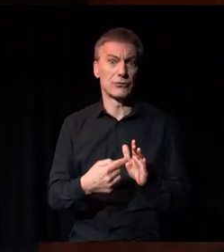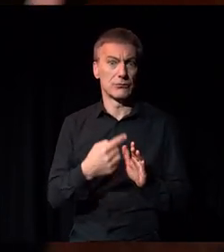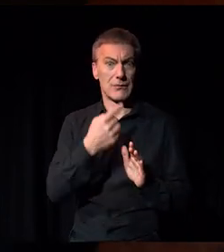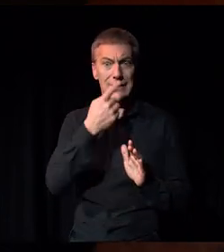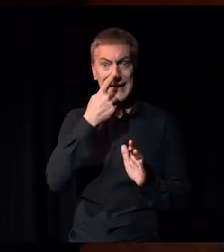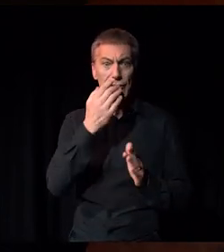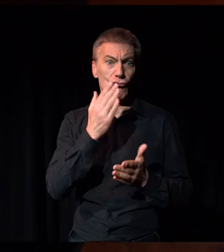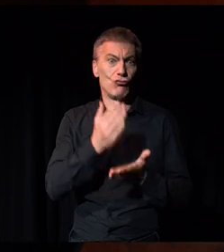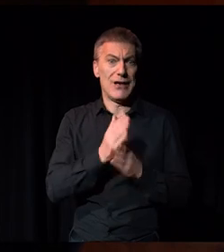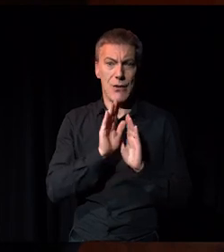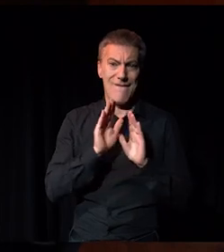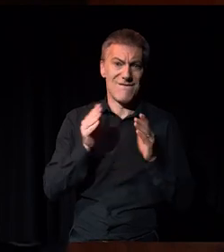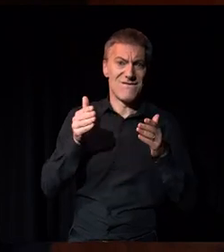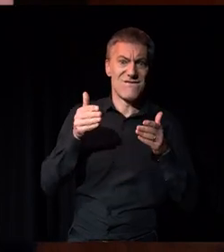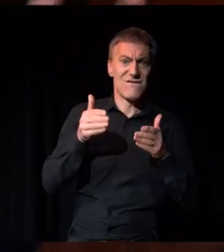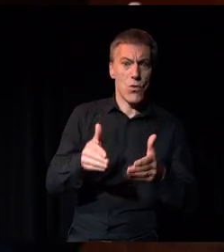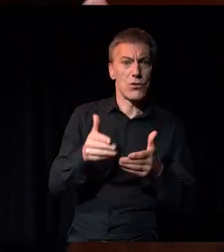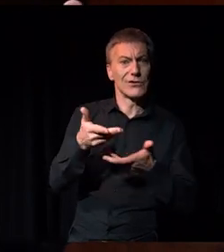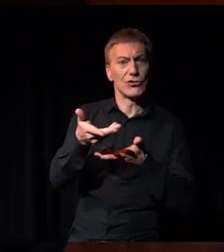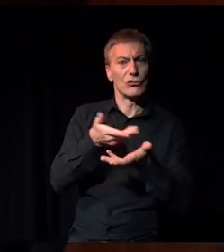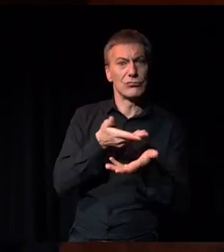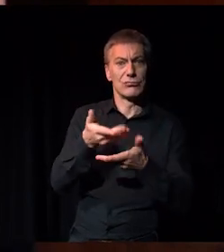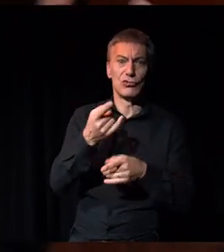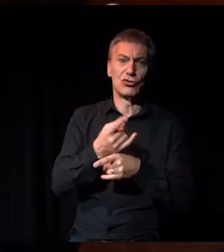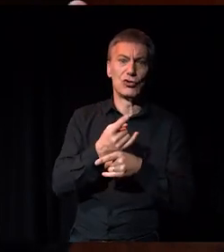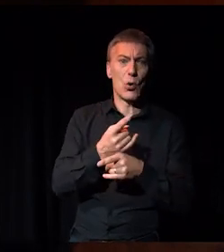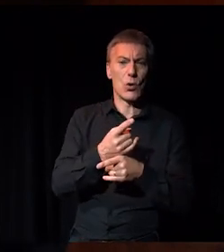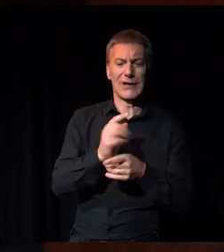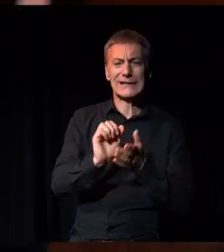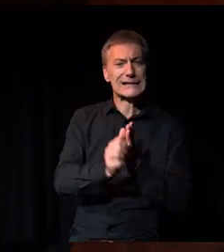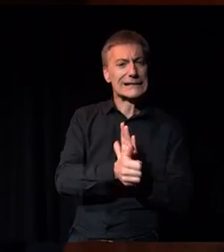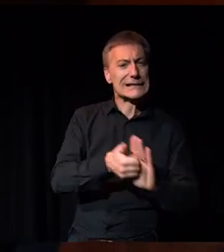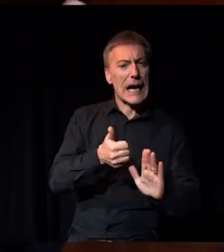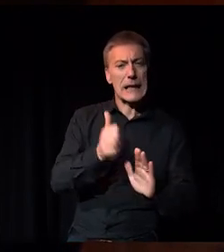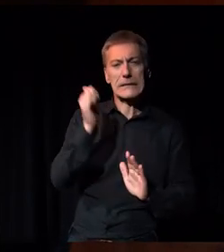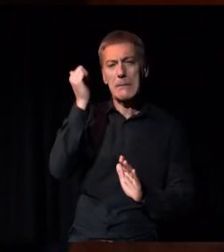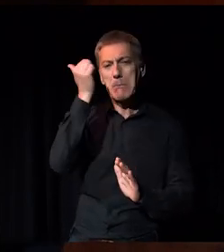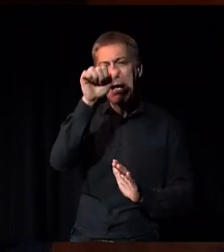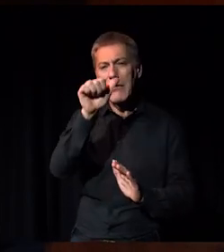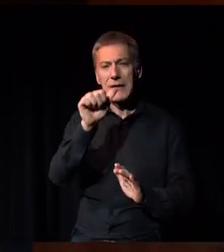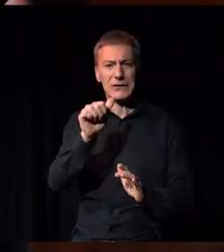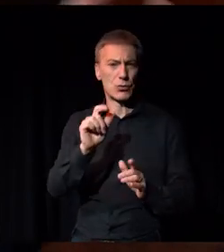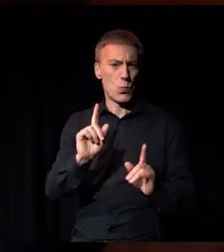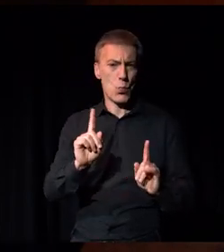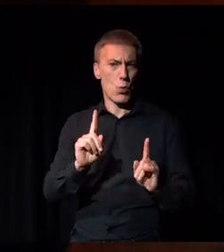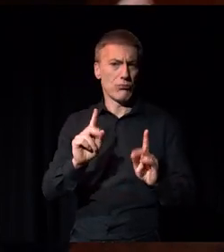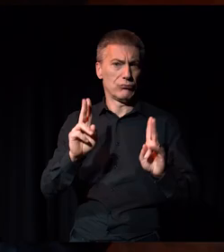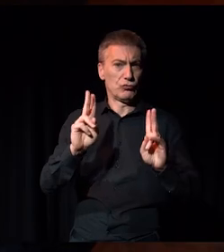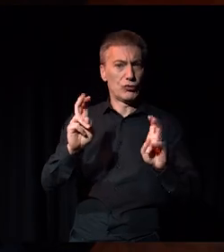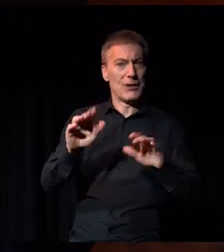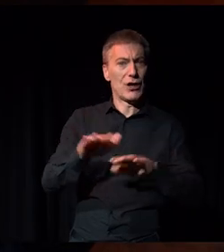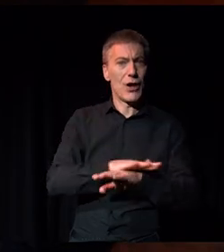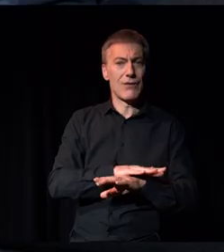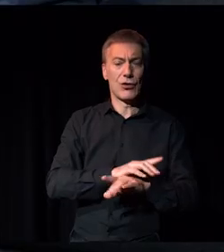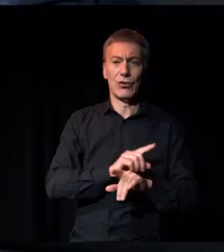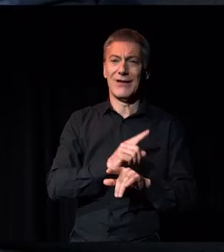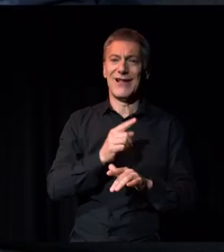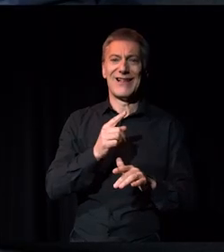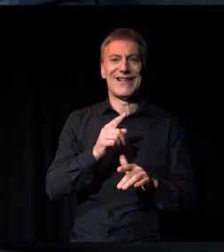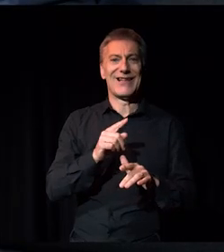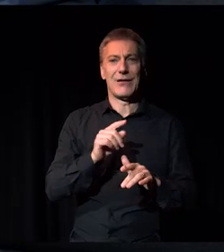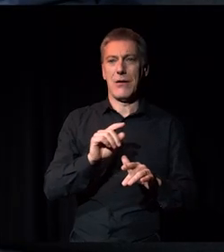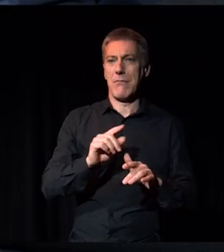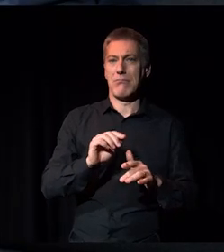should really be focusing these conversations about talent and merit on, so that essentially they don't just end up with the same